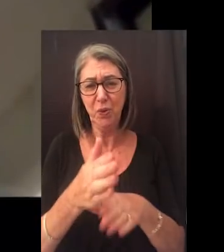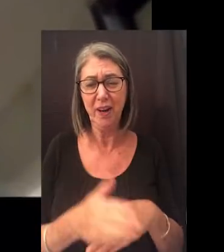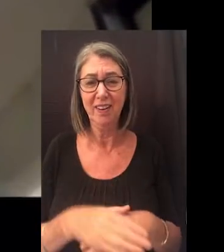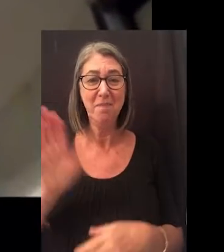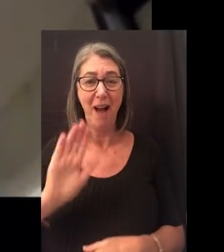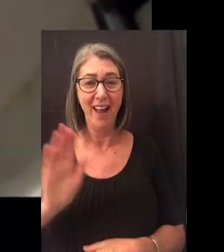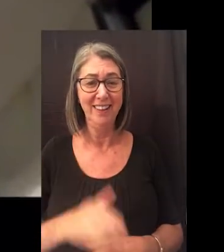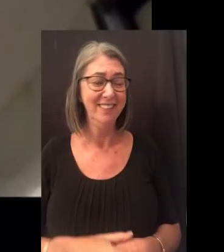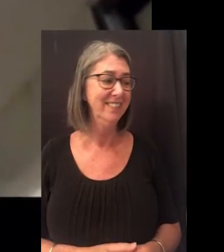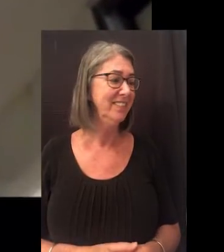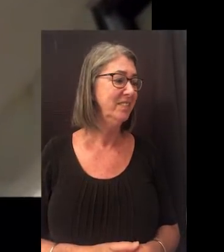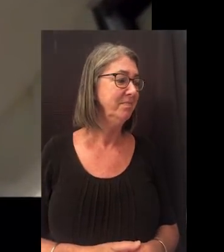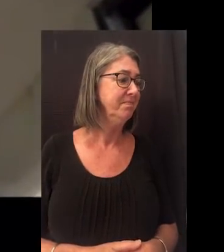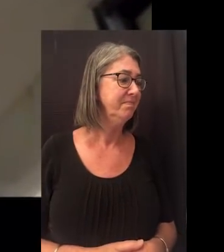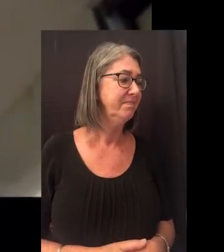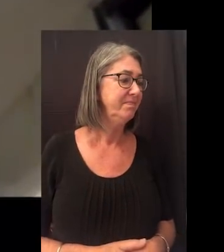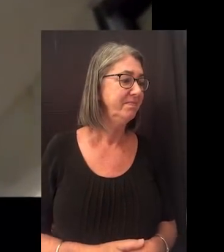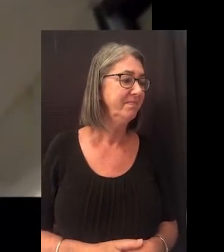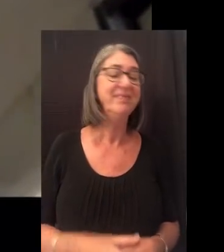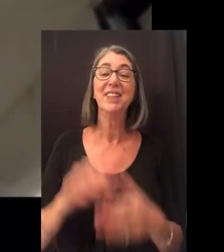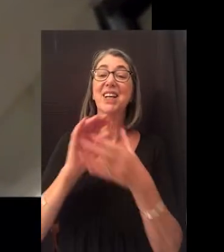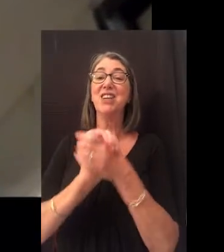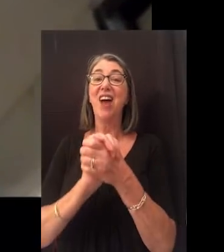for a wonderful career. Bye.